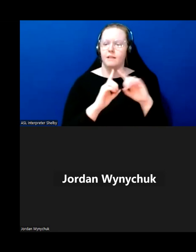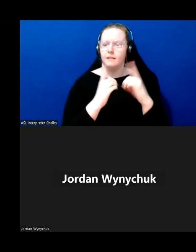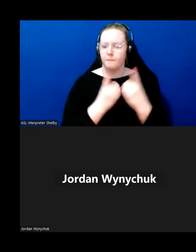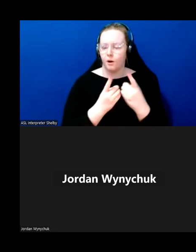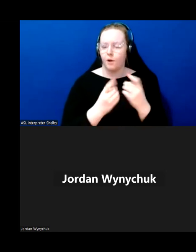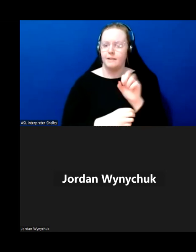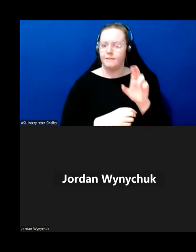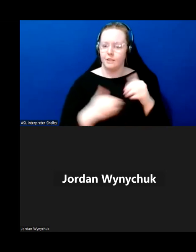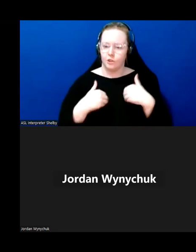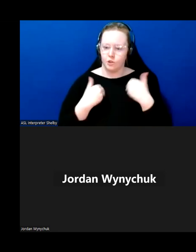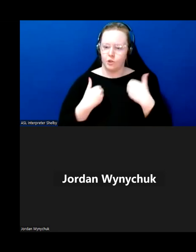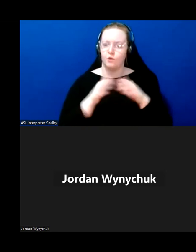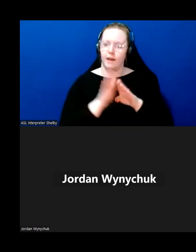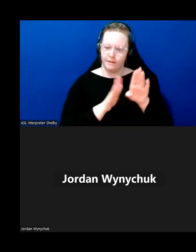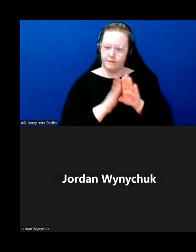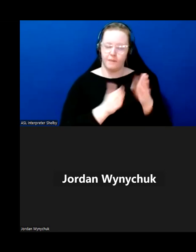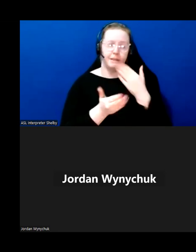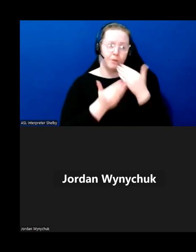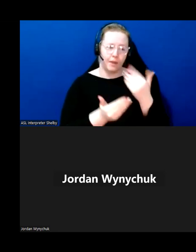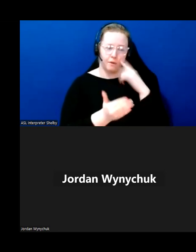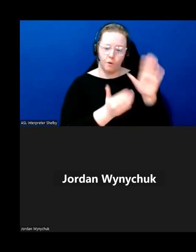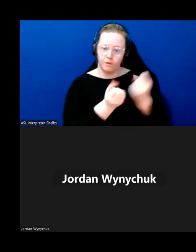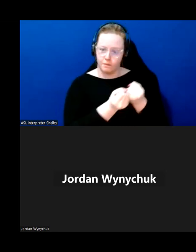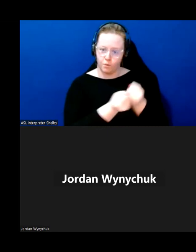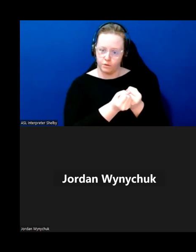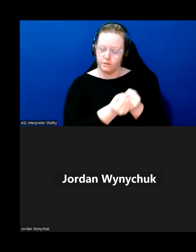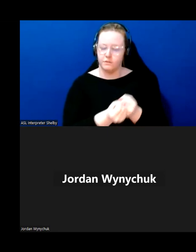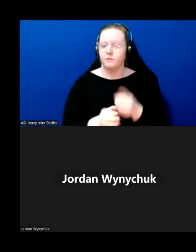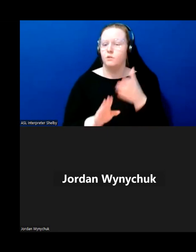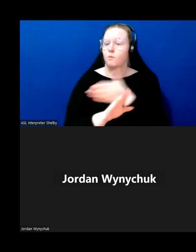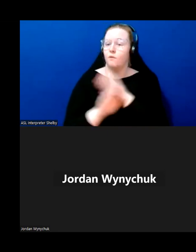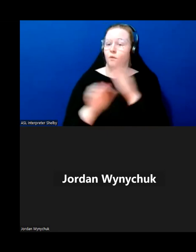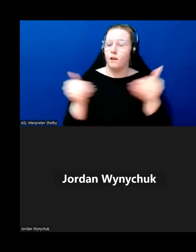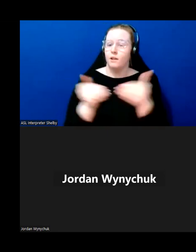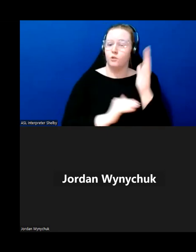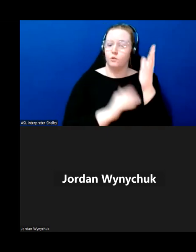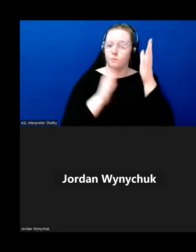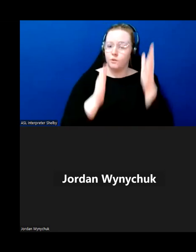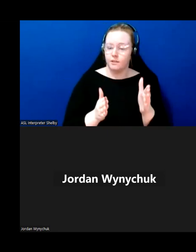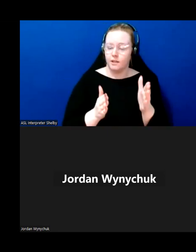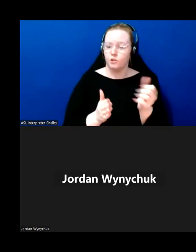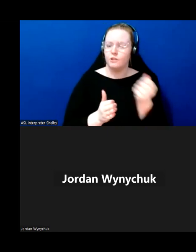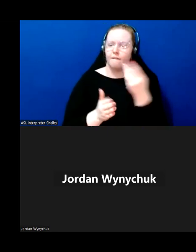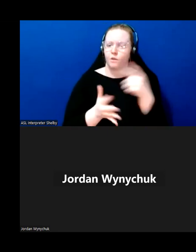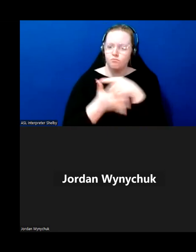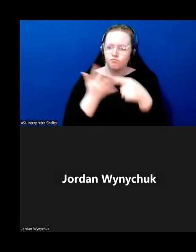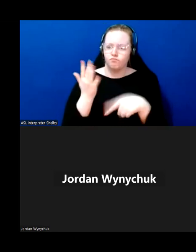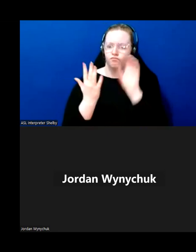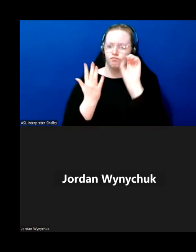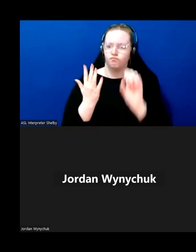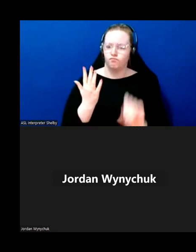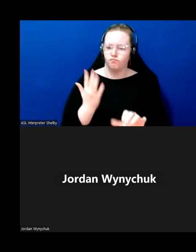social development to whom we are very grateful before i introduce today's presenter i'd like to cover a few housekeeping tips